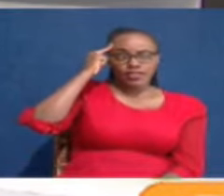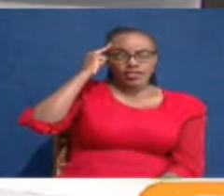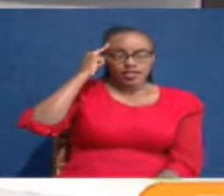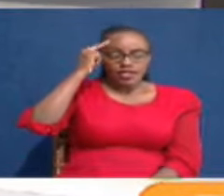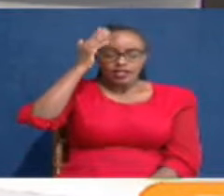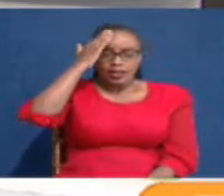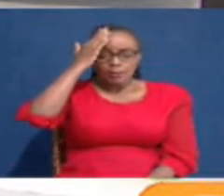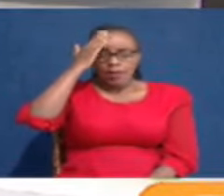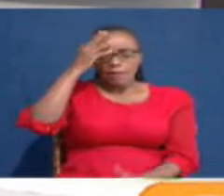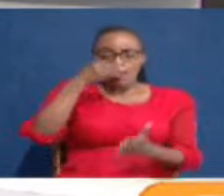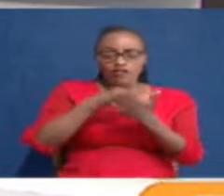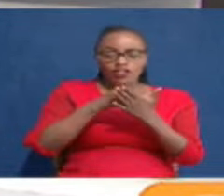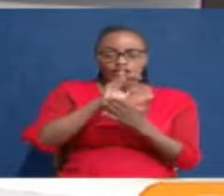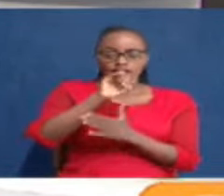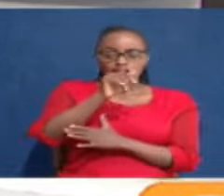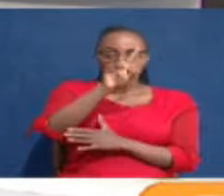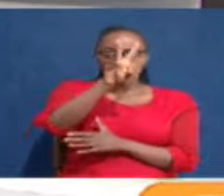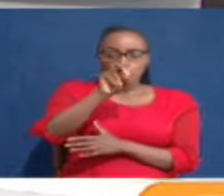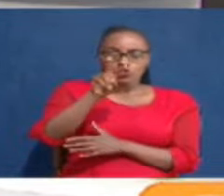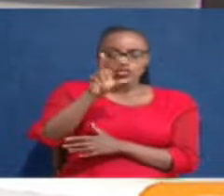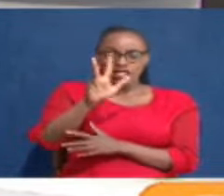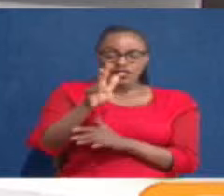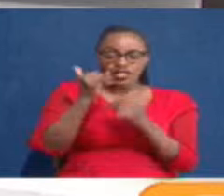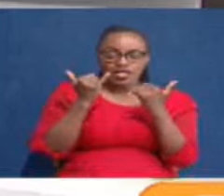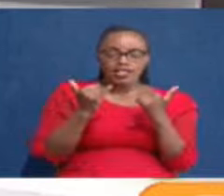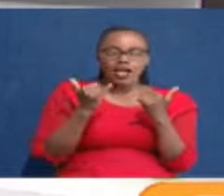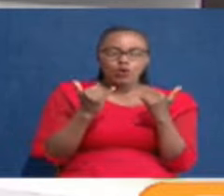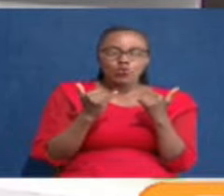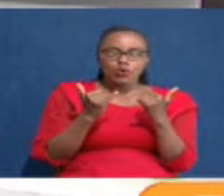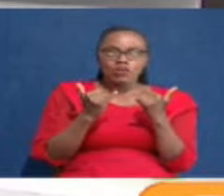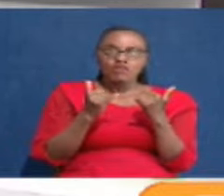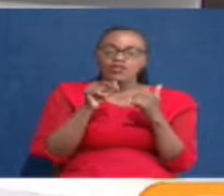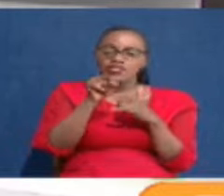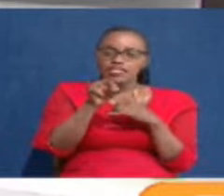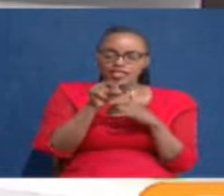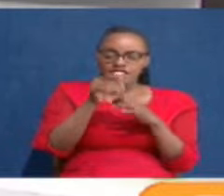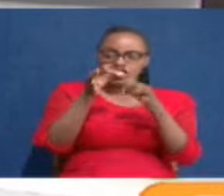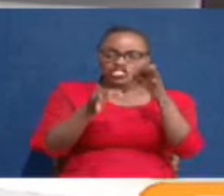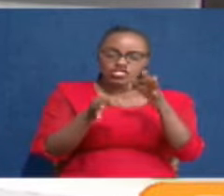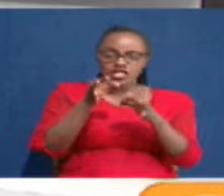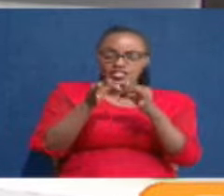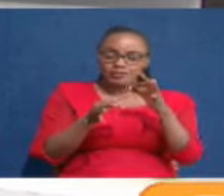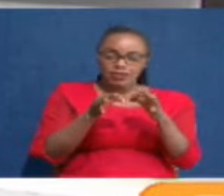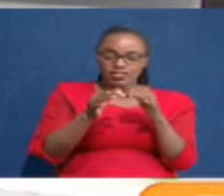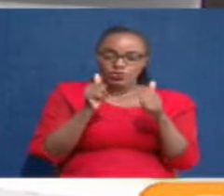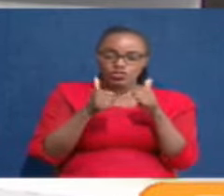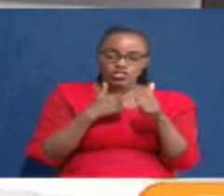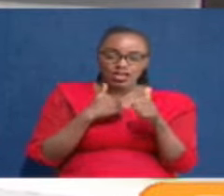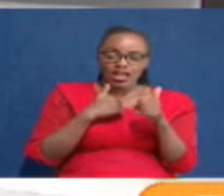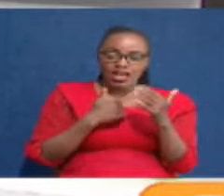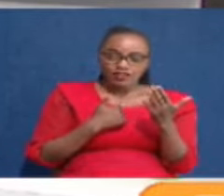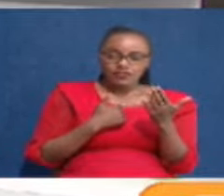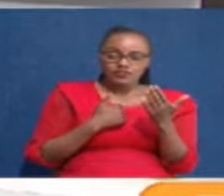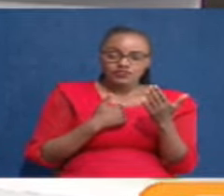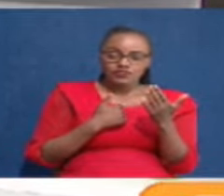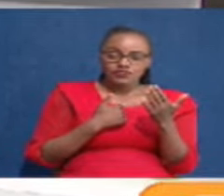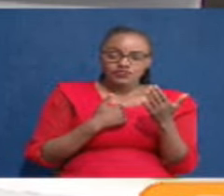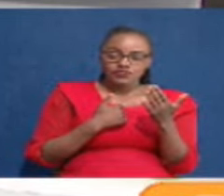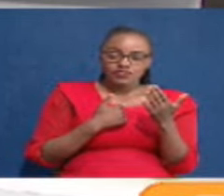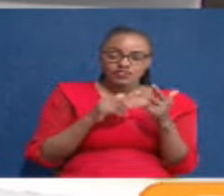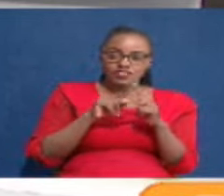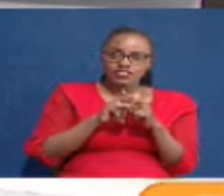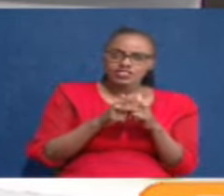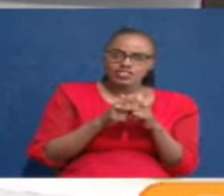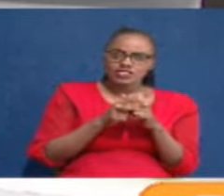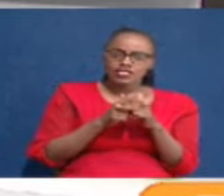remember, Finance Act 2023, now, and that judgment, by the way, the orders take effect